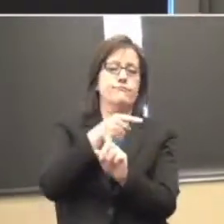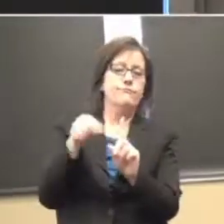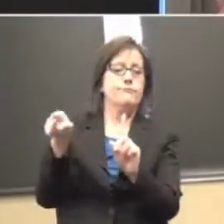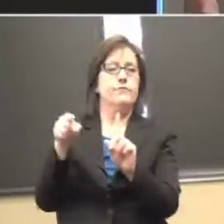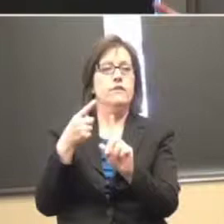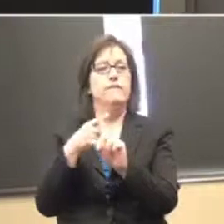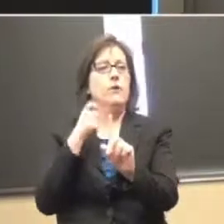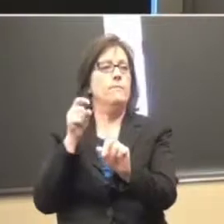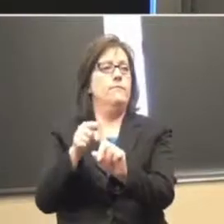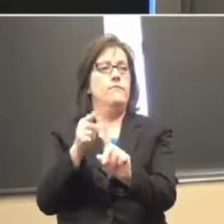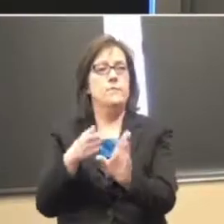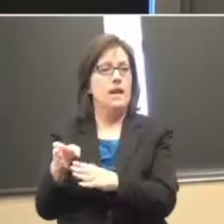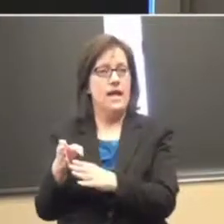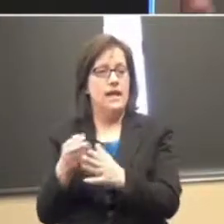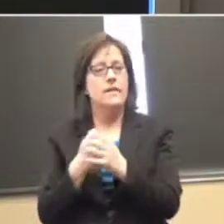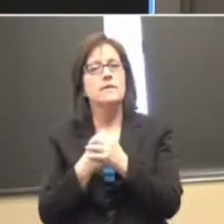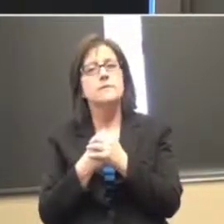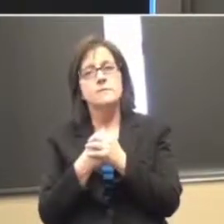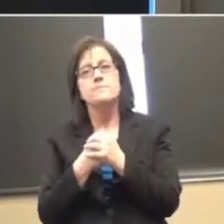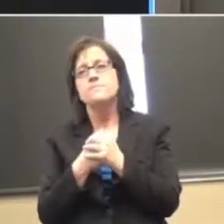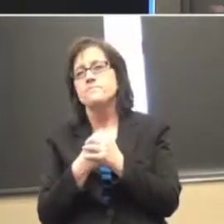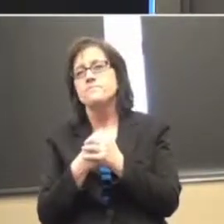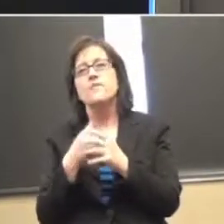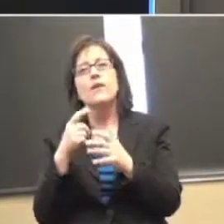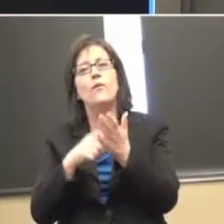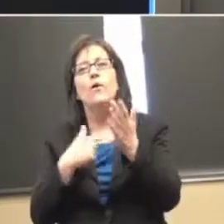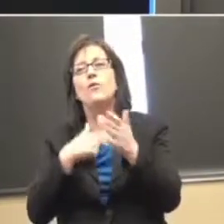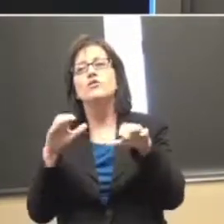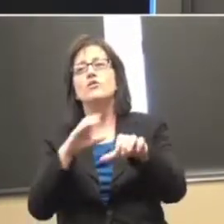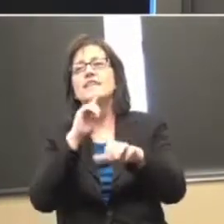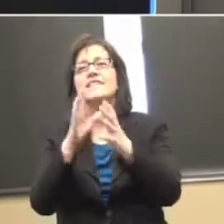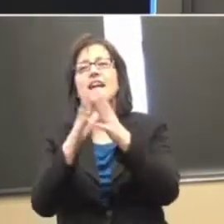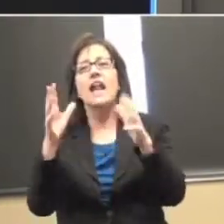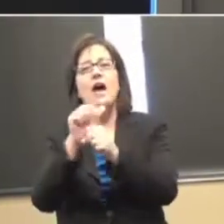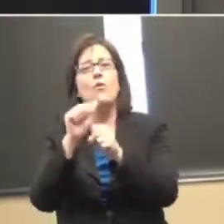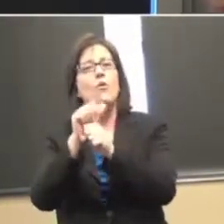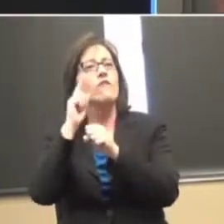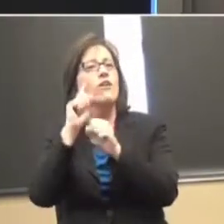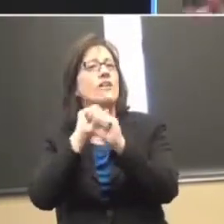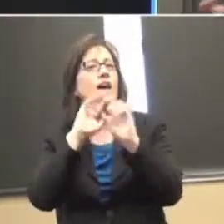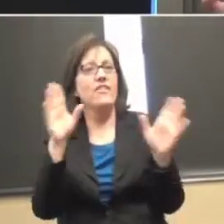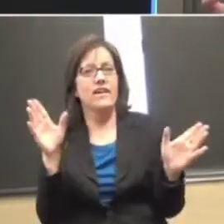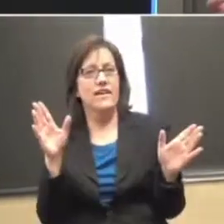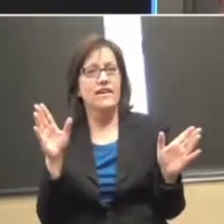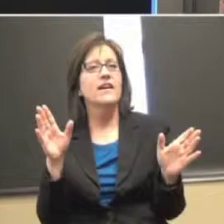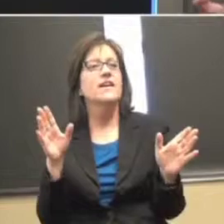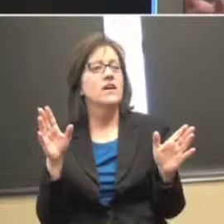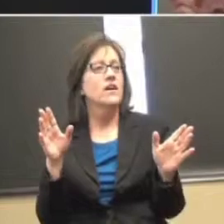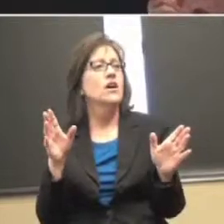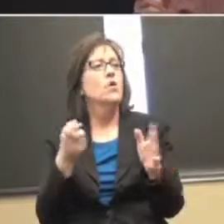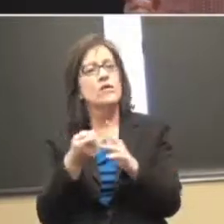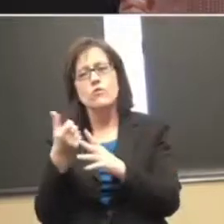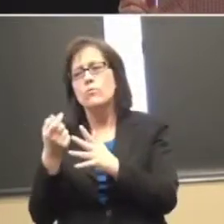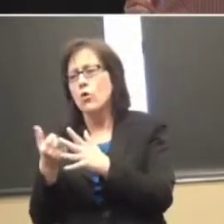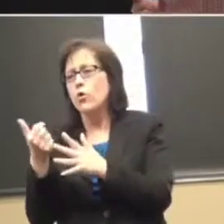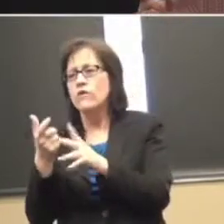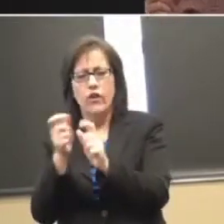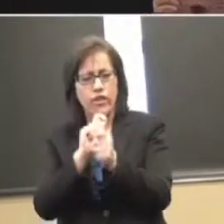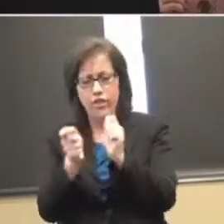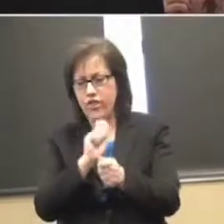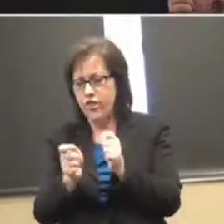The problem is that in some cases what we're doing is a lot of work for nothing because we've taken too many pieces out and it's not going to be effective.